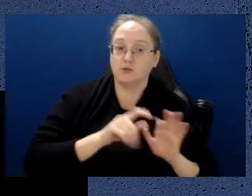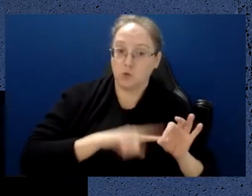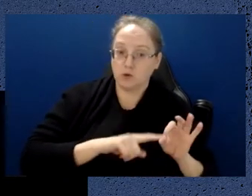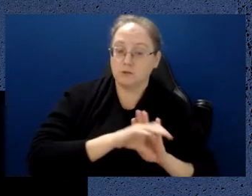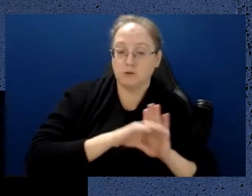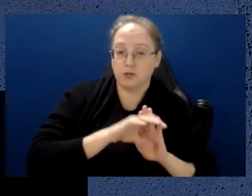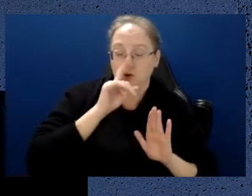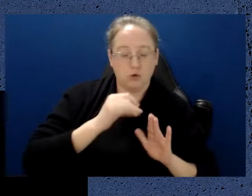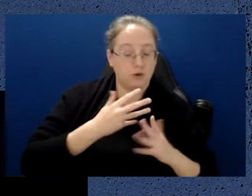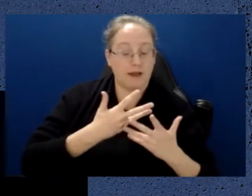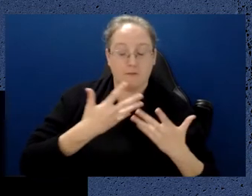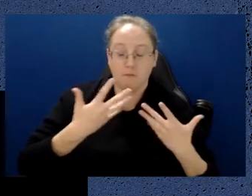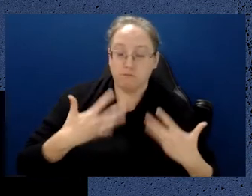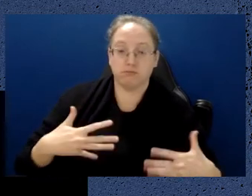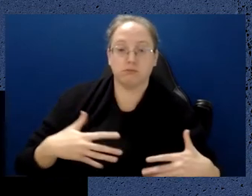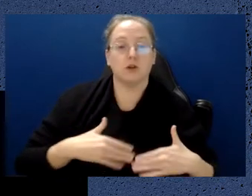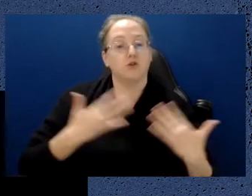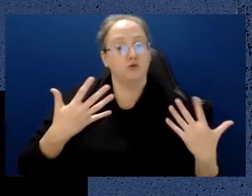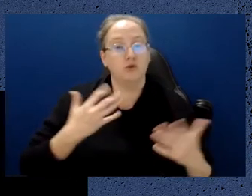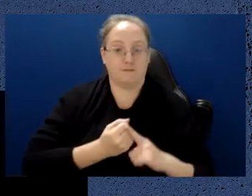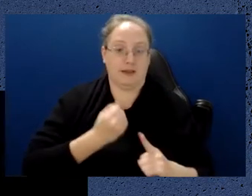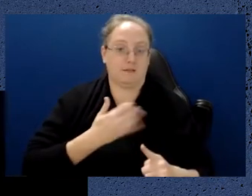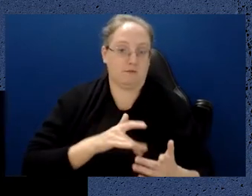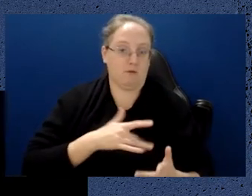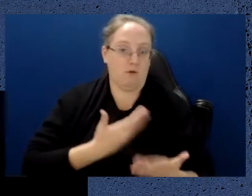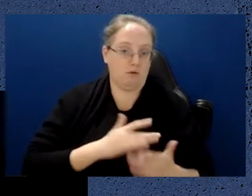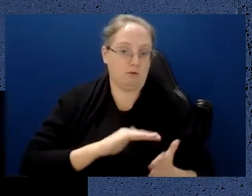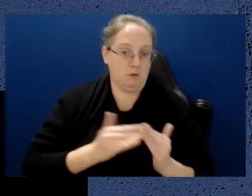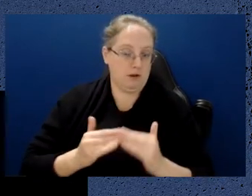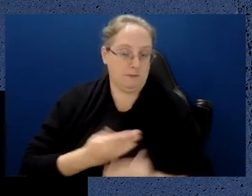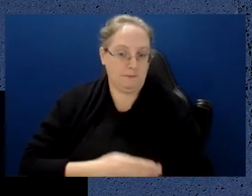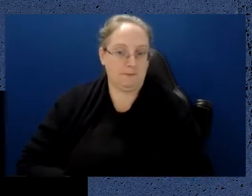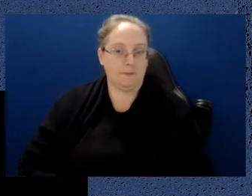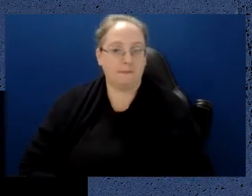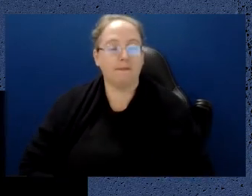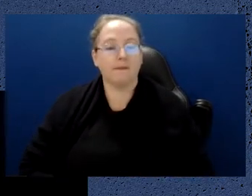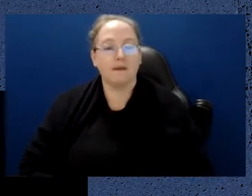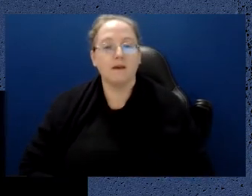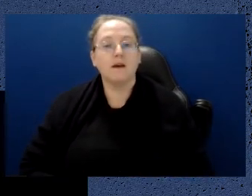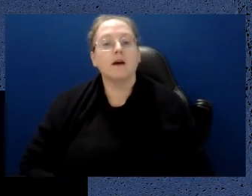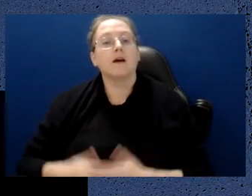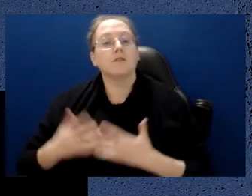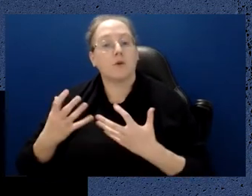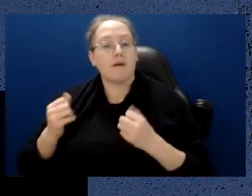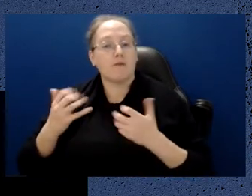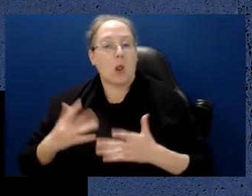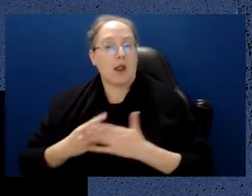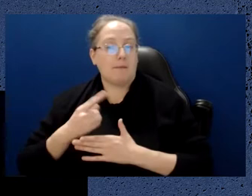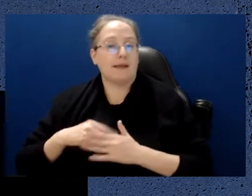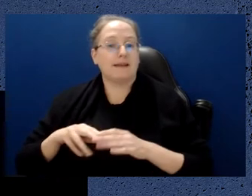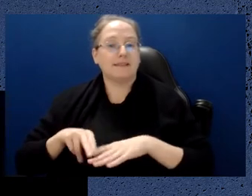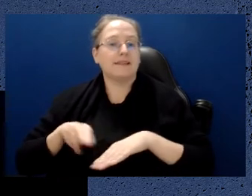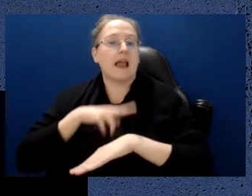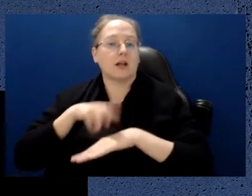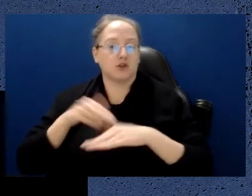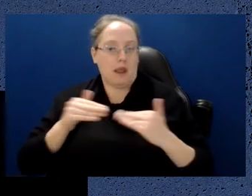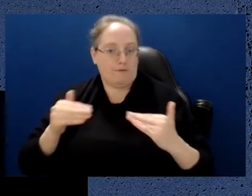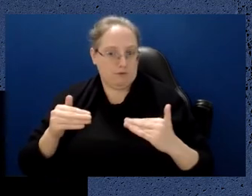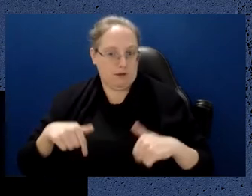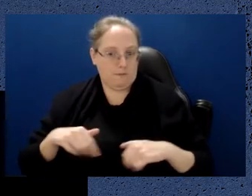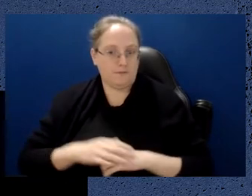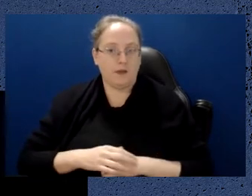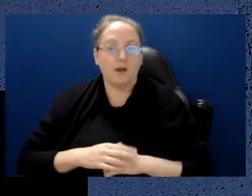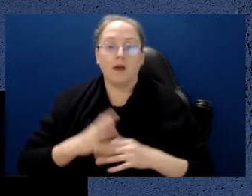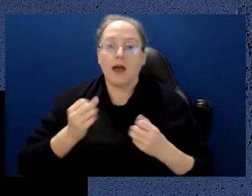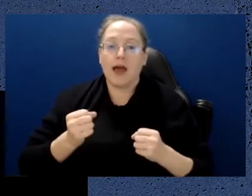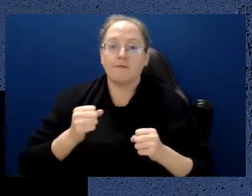And there's quite a bit going on in terms of the national conversation. So there's currently a national quantum strategy